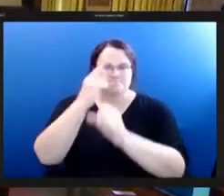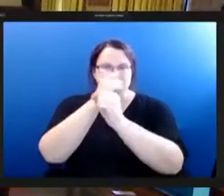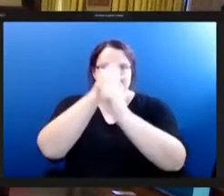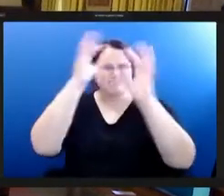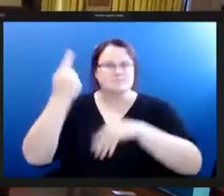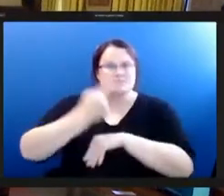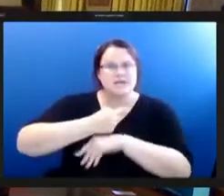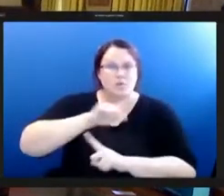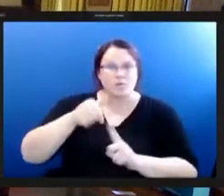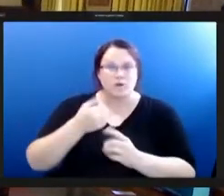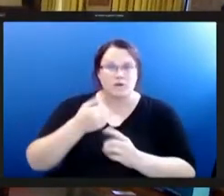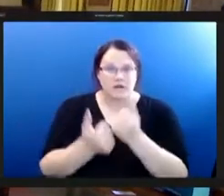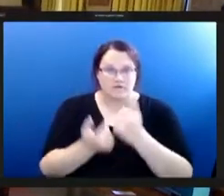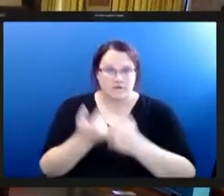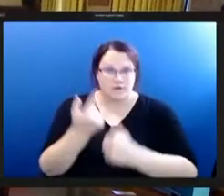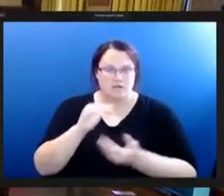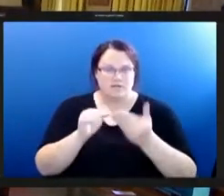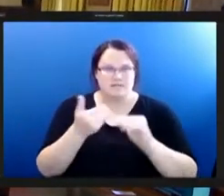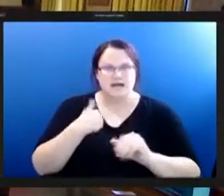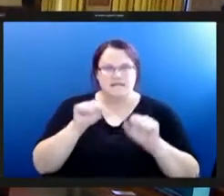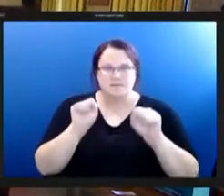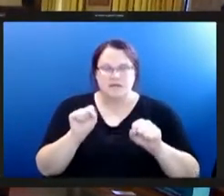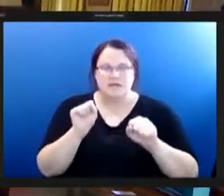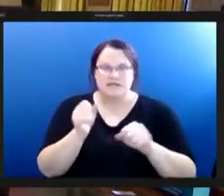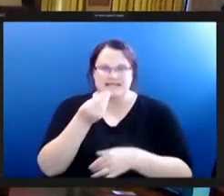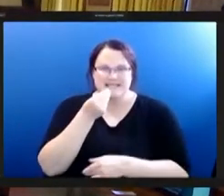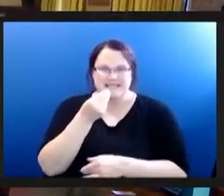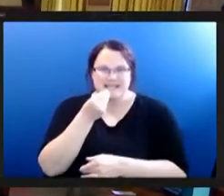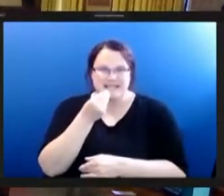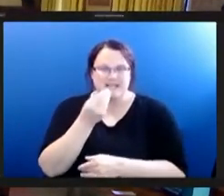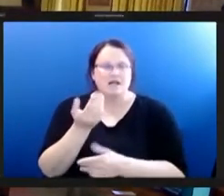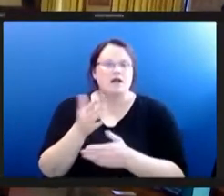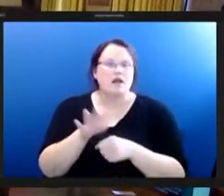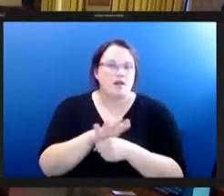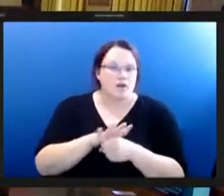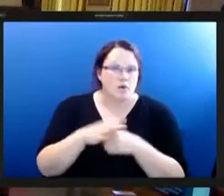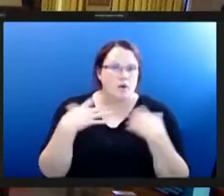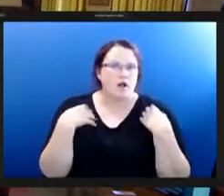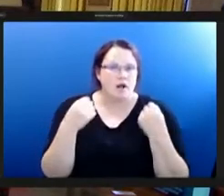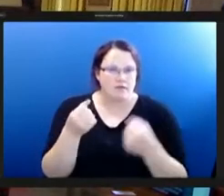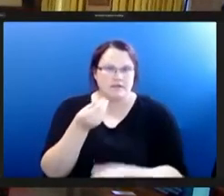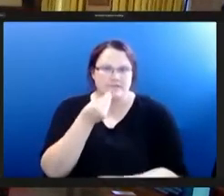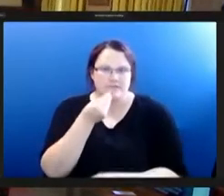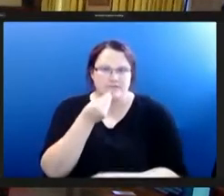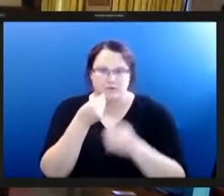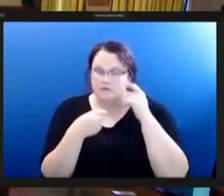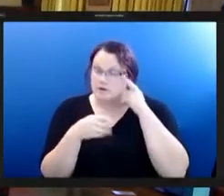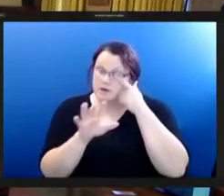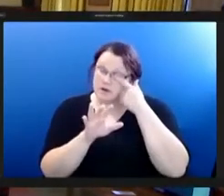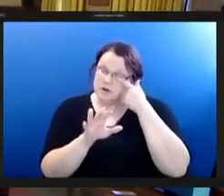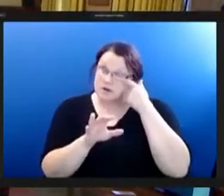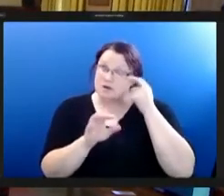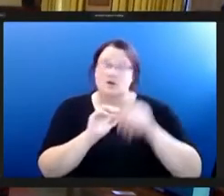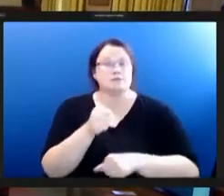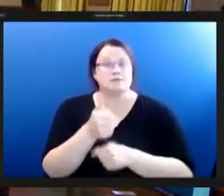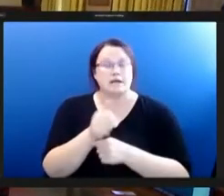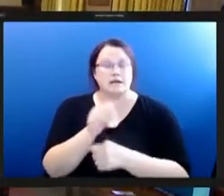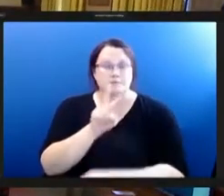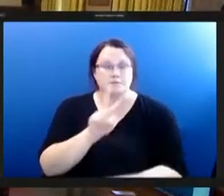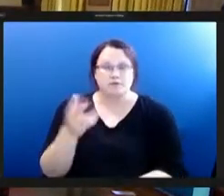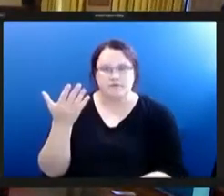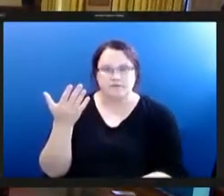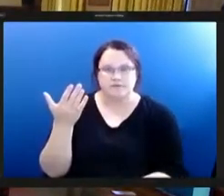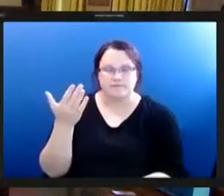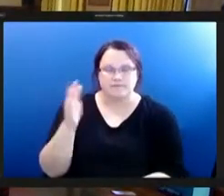in our city has the ability to eat and grow fresh and local healthy food we were founded in 2005 and we support over 100